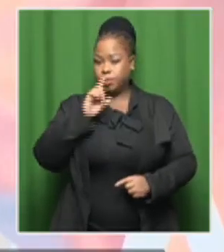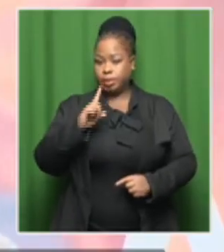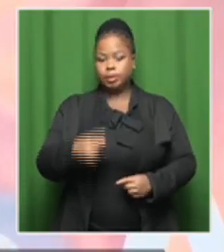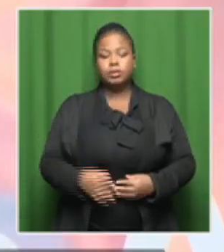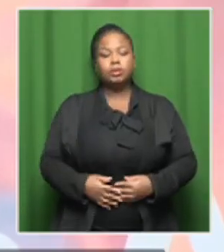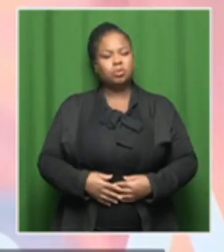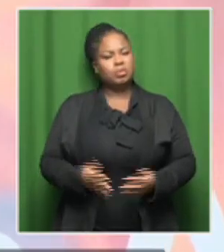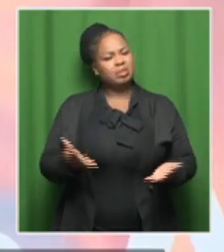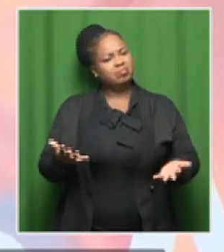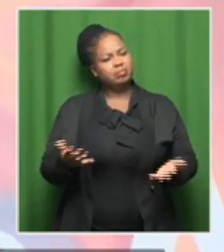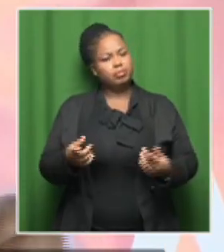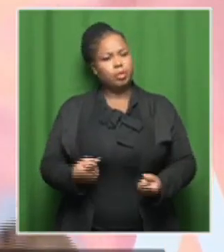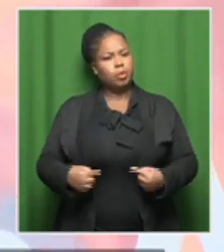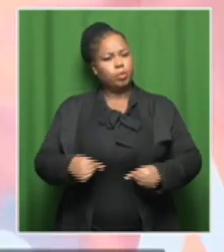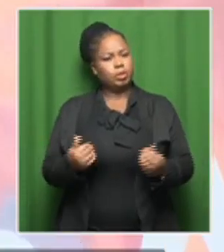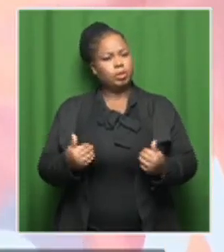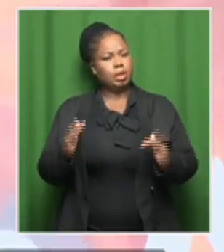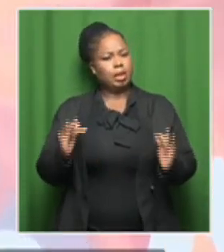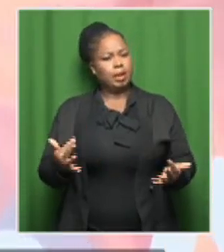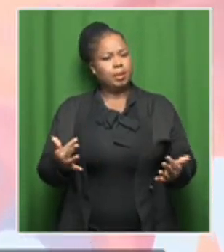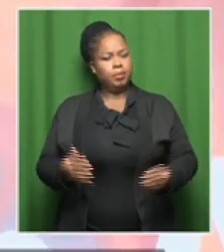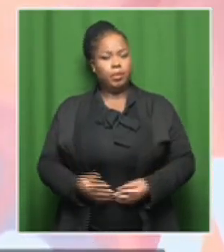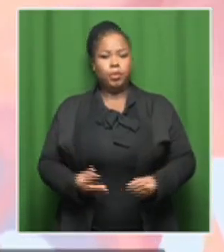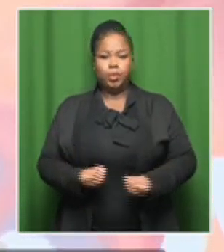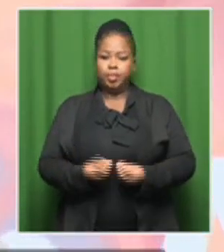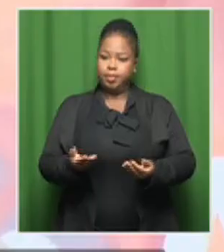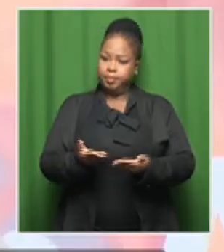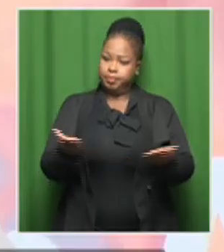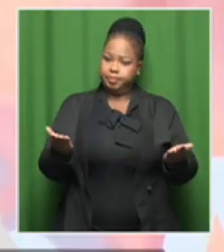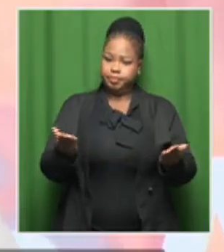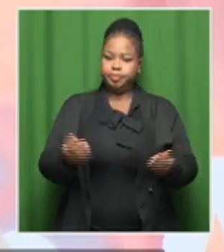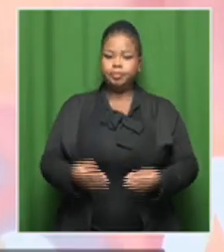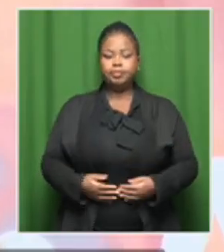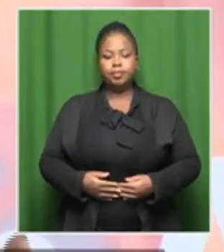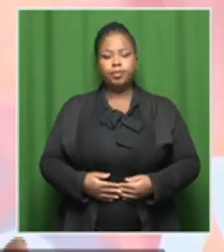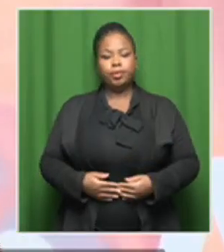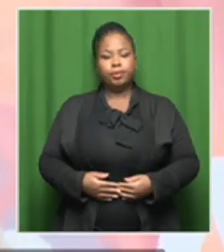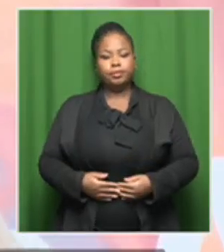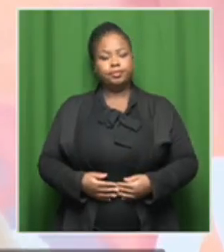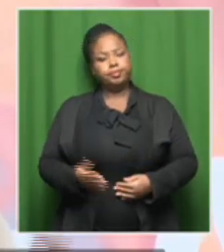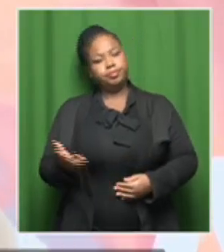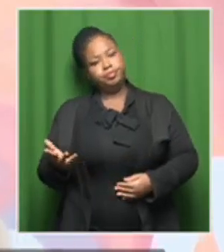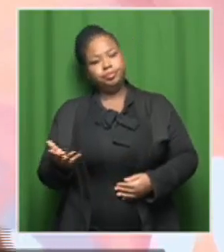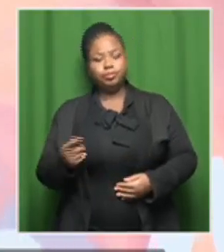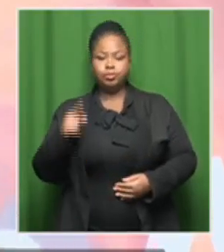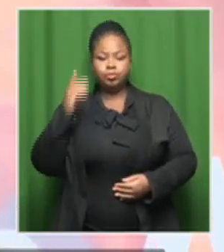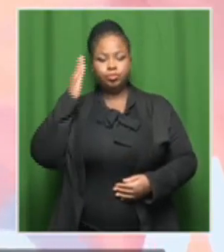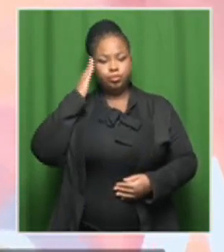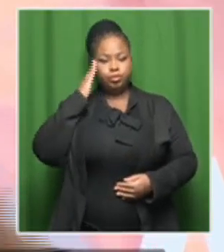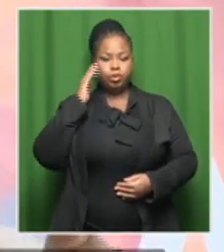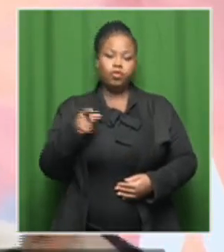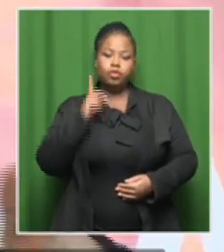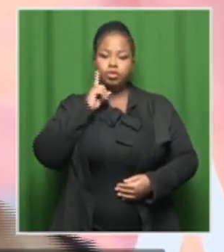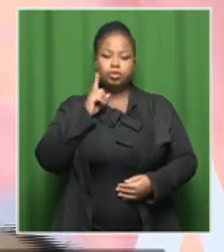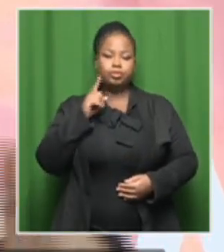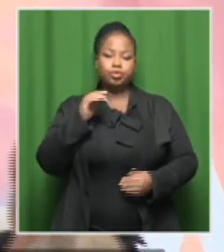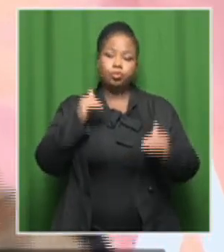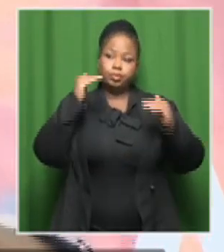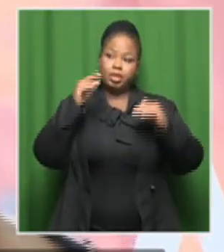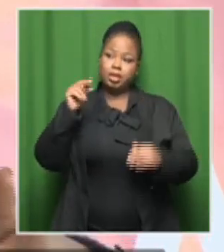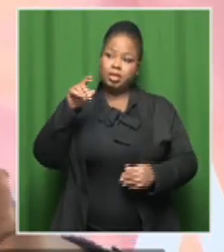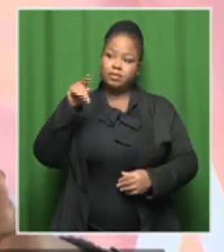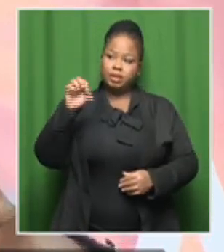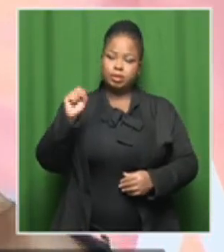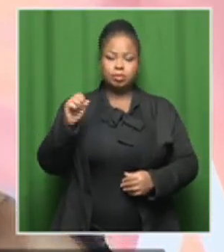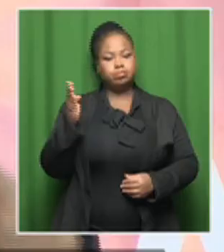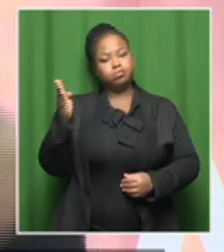where do we even start with them from getting to, you know, when you get into the teacher level and as far as there we